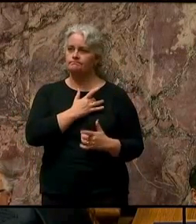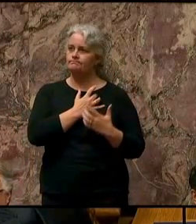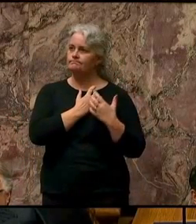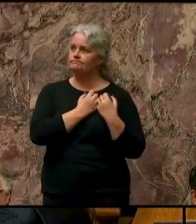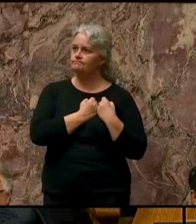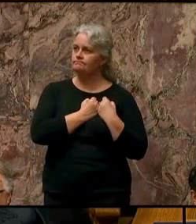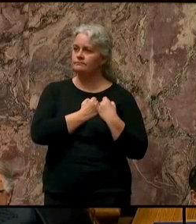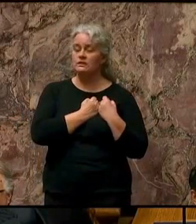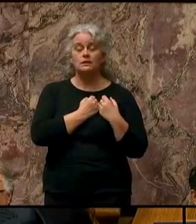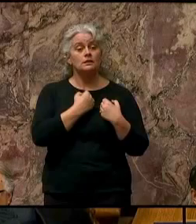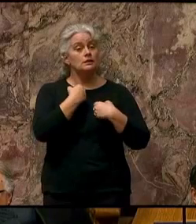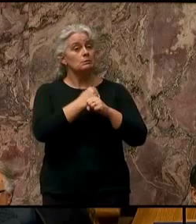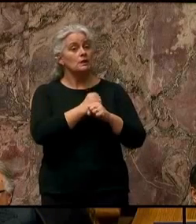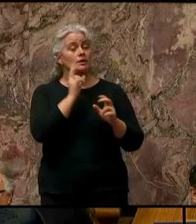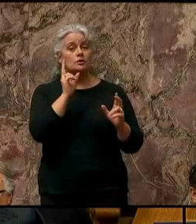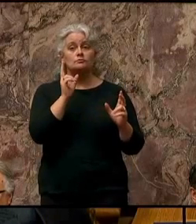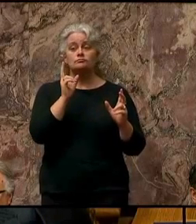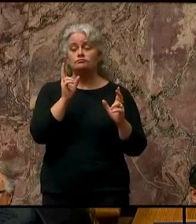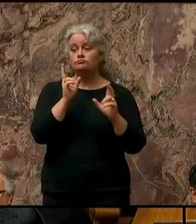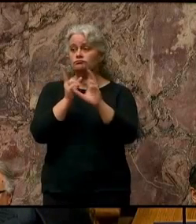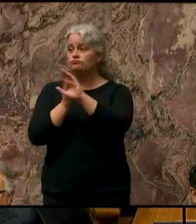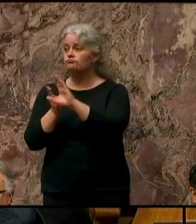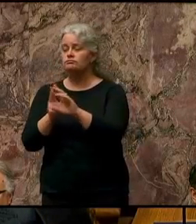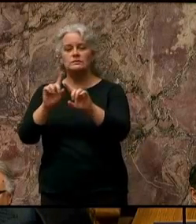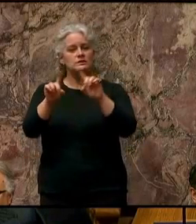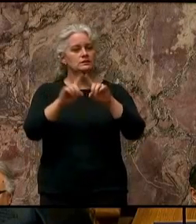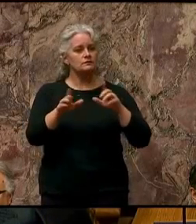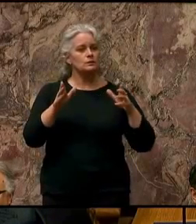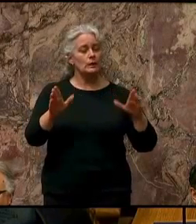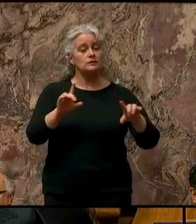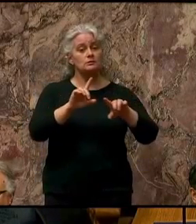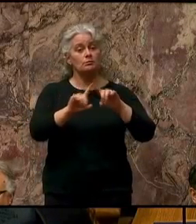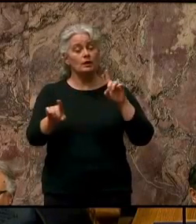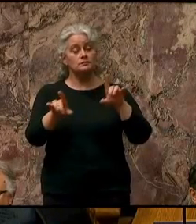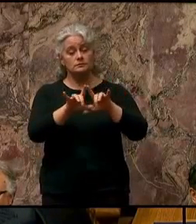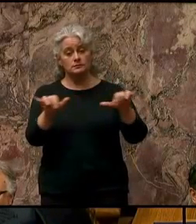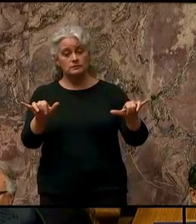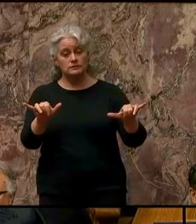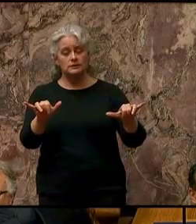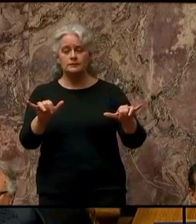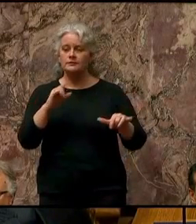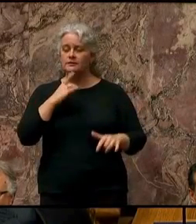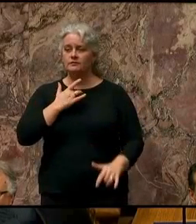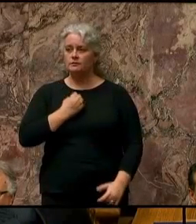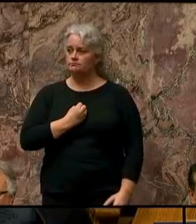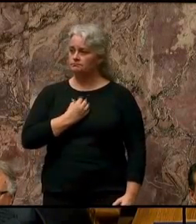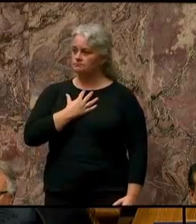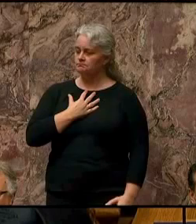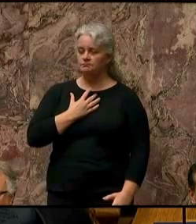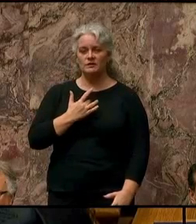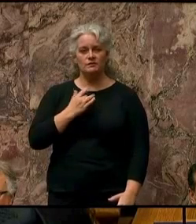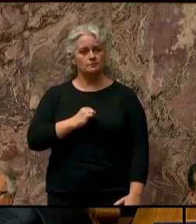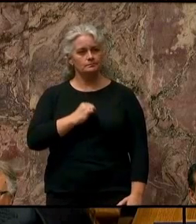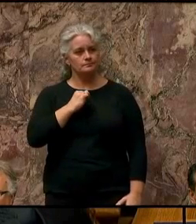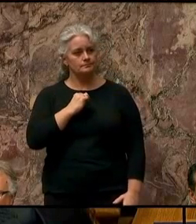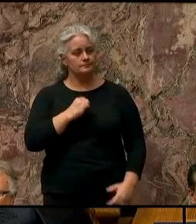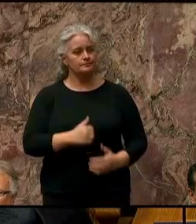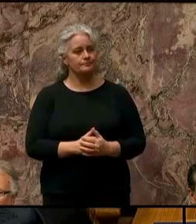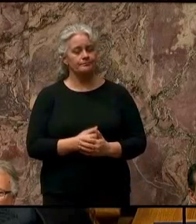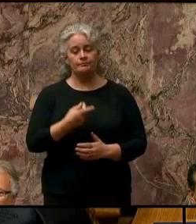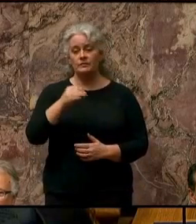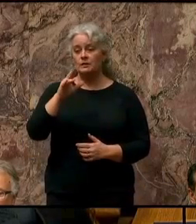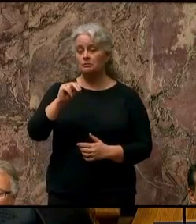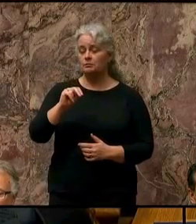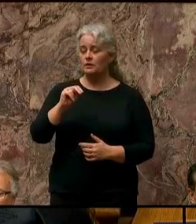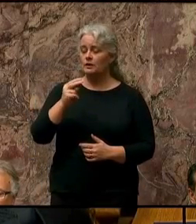contributions in different venues, but their accomplishments inspired us and made us proud. Pat